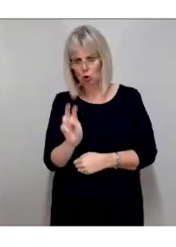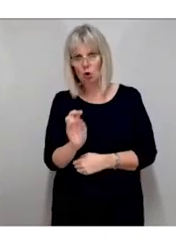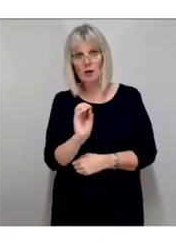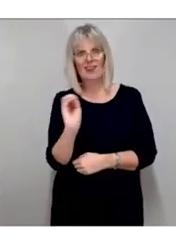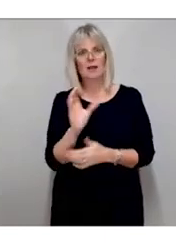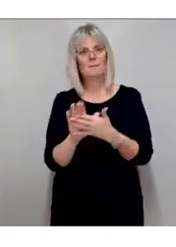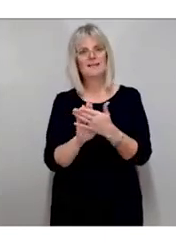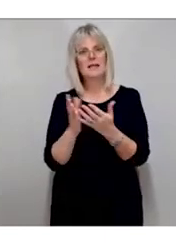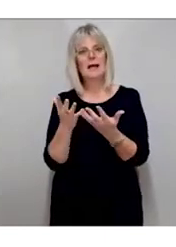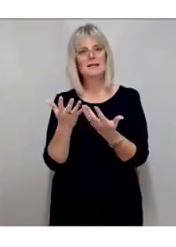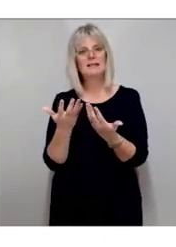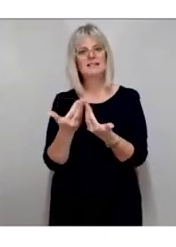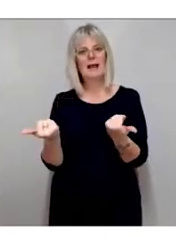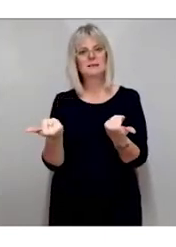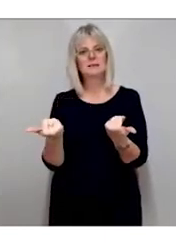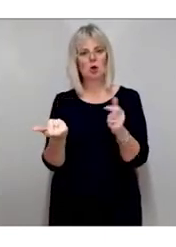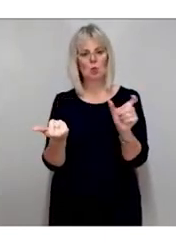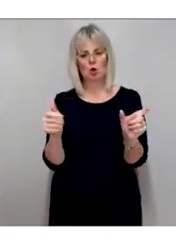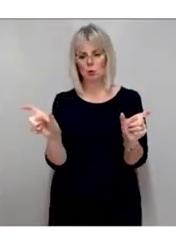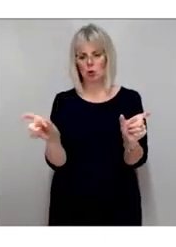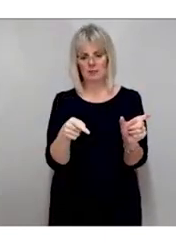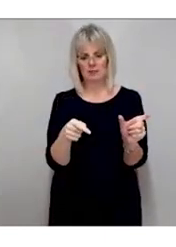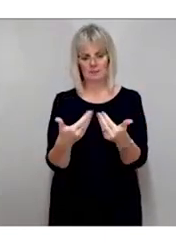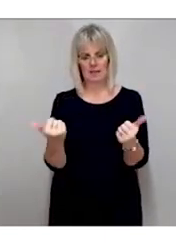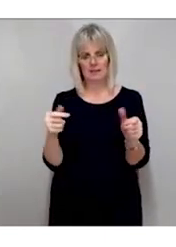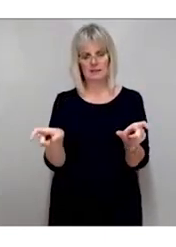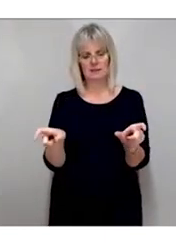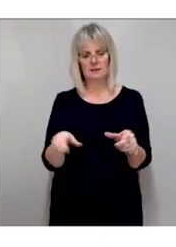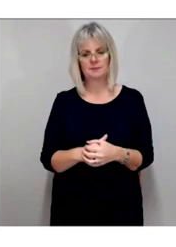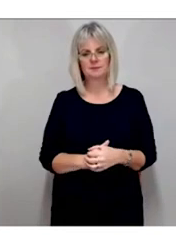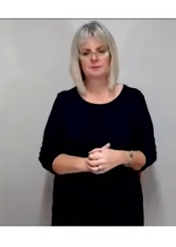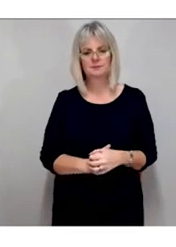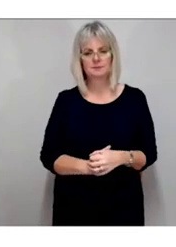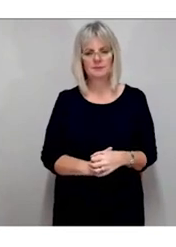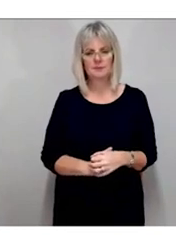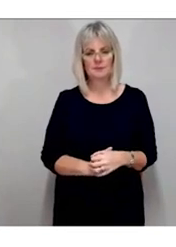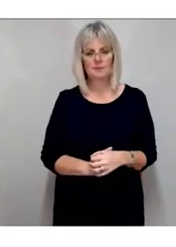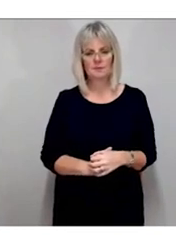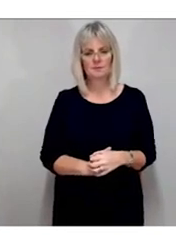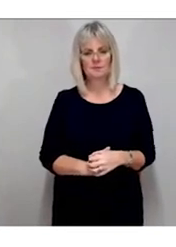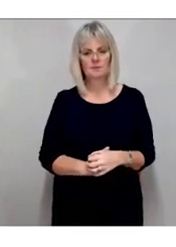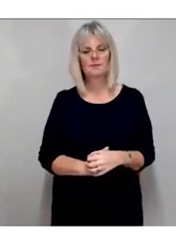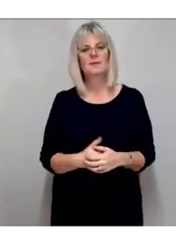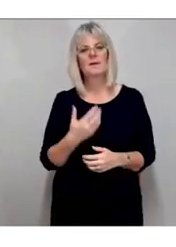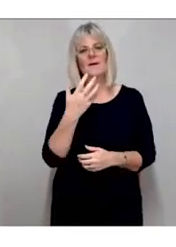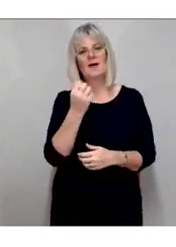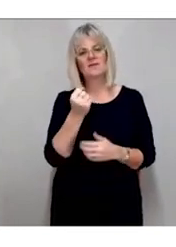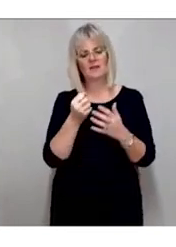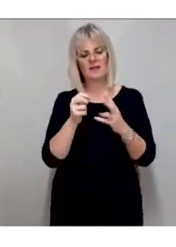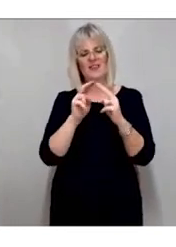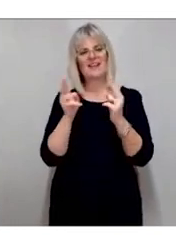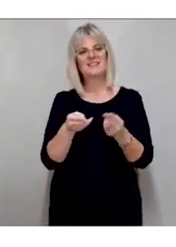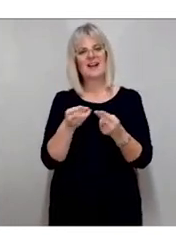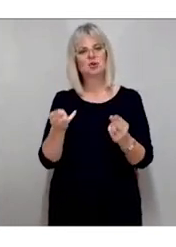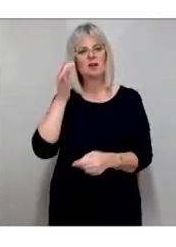Unified English Braille, UEB, is a Braille code developed by the International Council on English Braille, to bring together